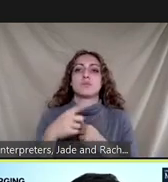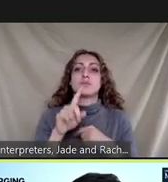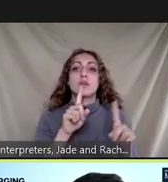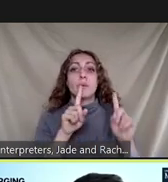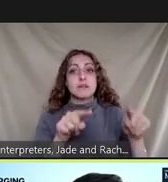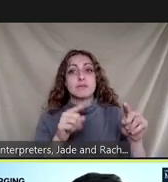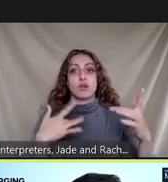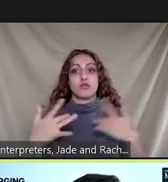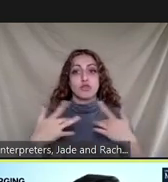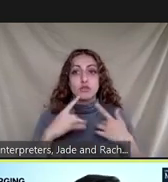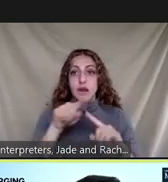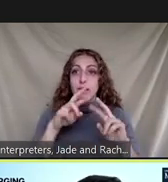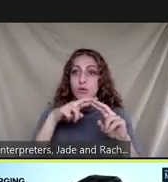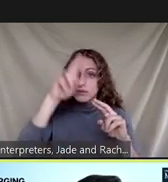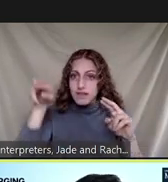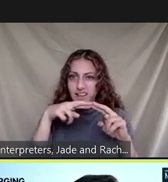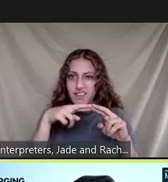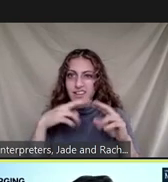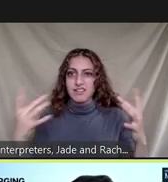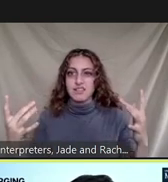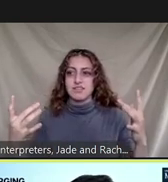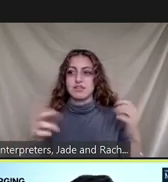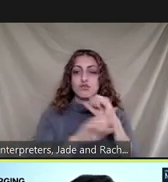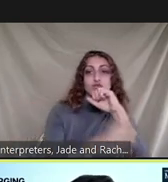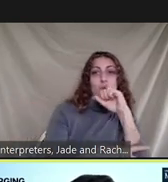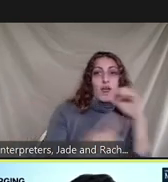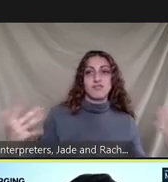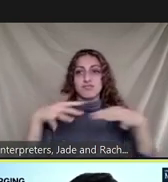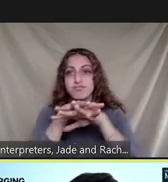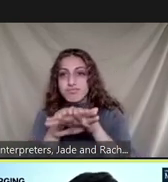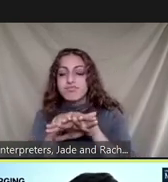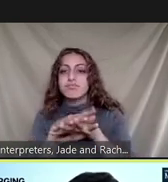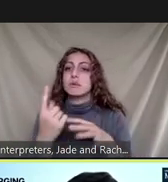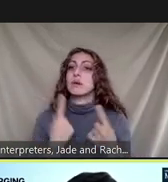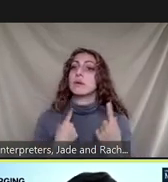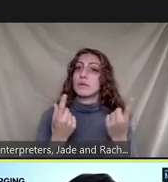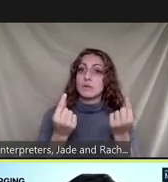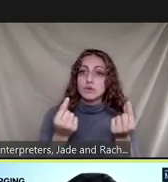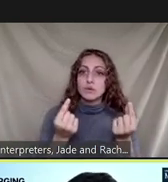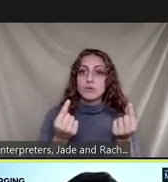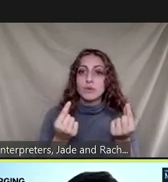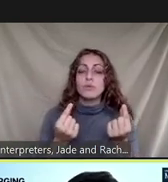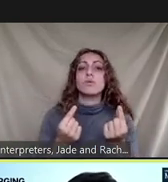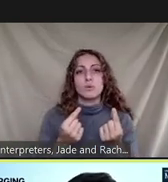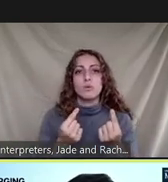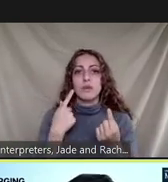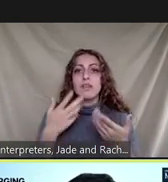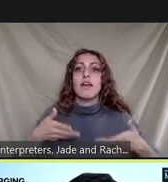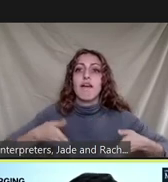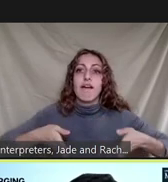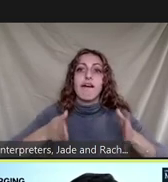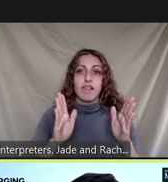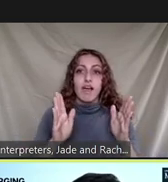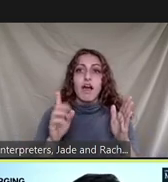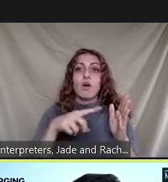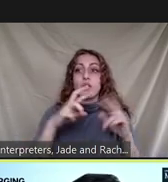about the recycling contamination the system addressed this concern by allowing the recyclables to